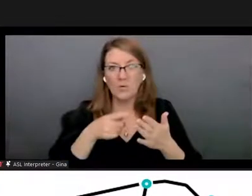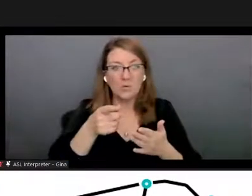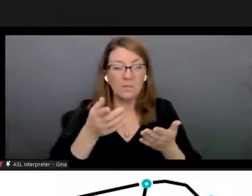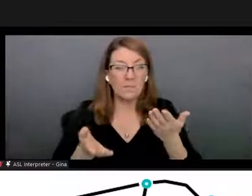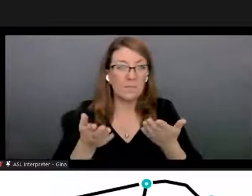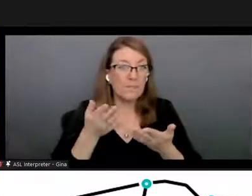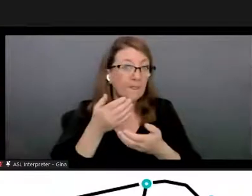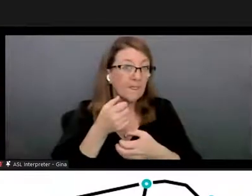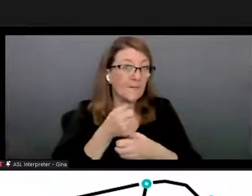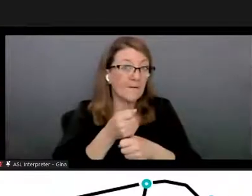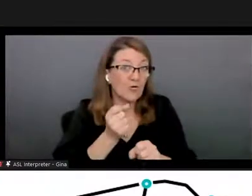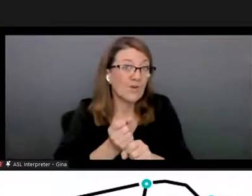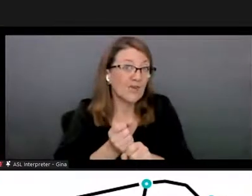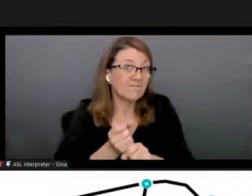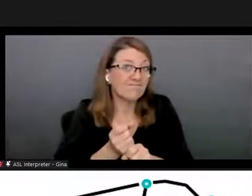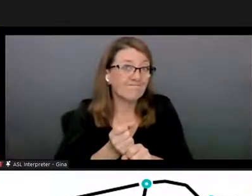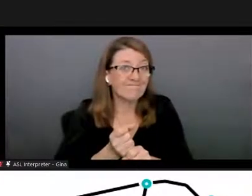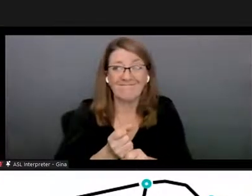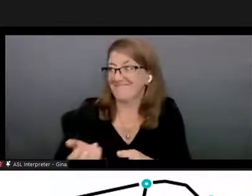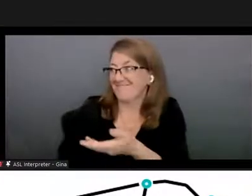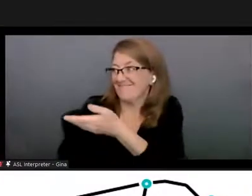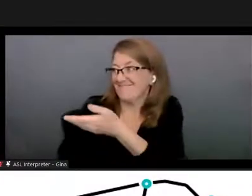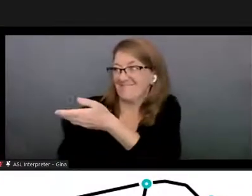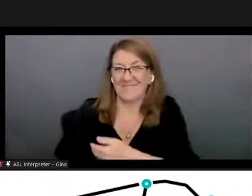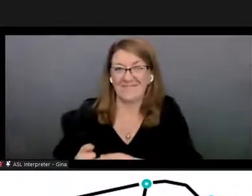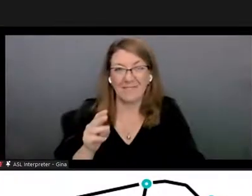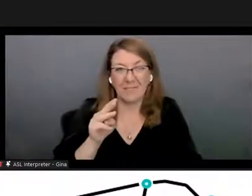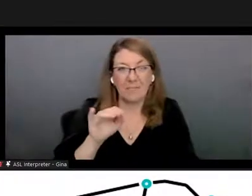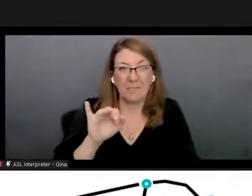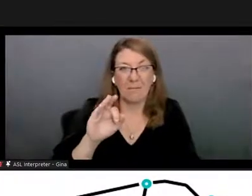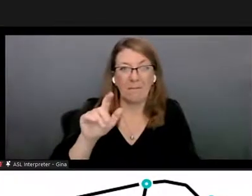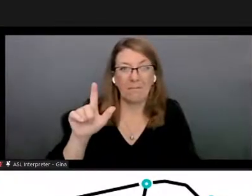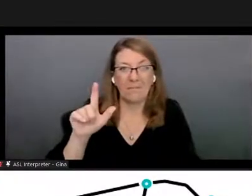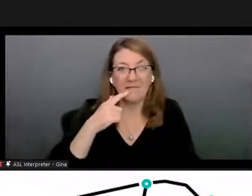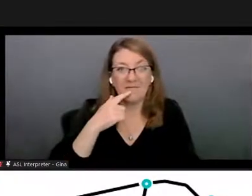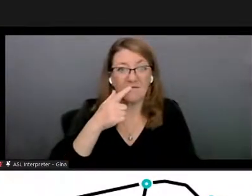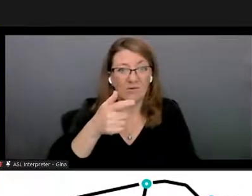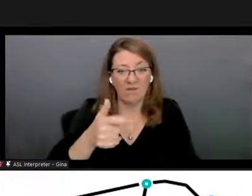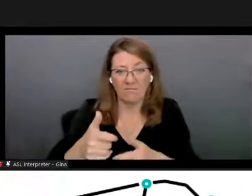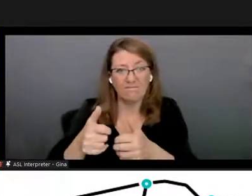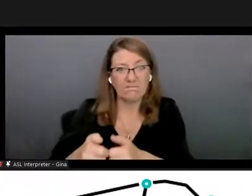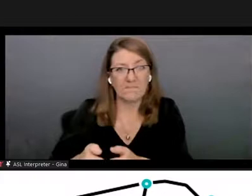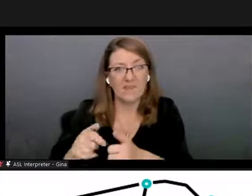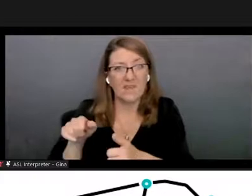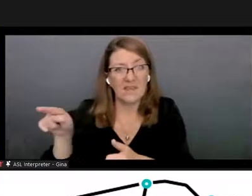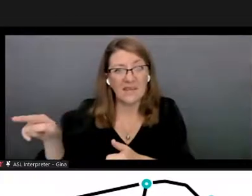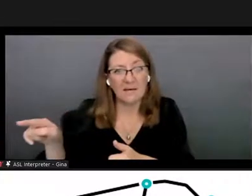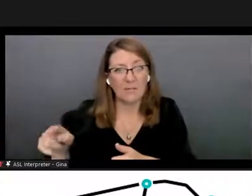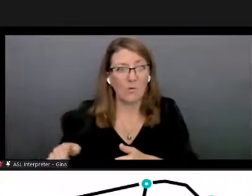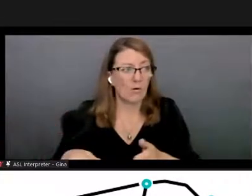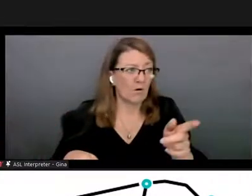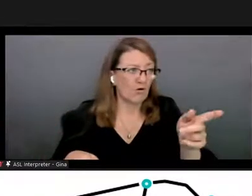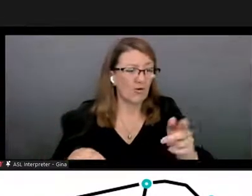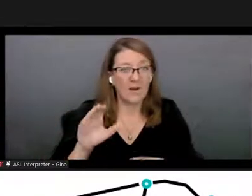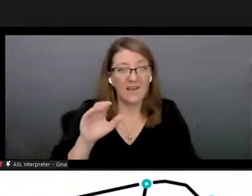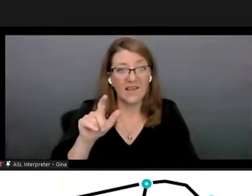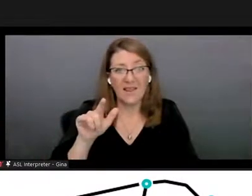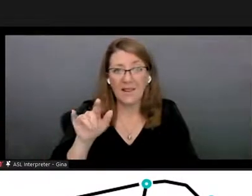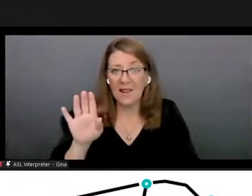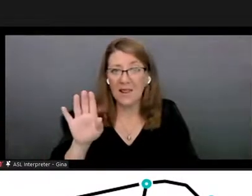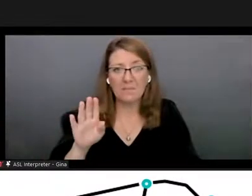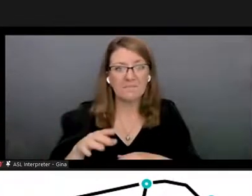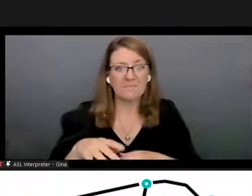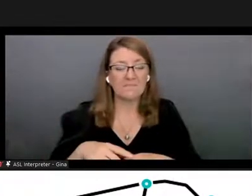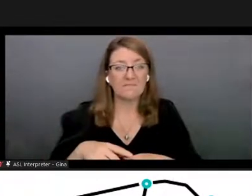like michael said um just ping him and or caleb uh showing showing